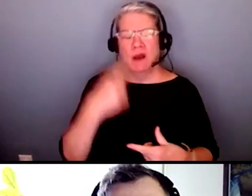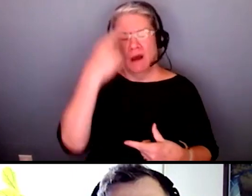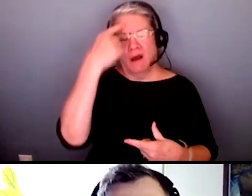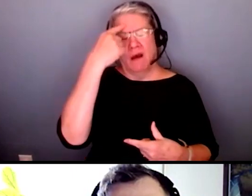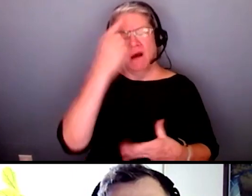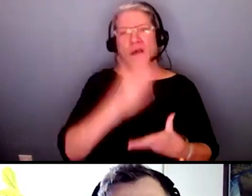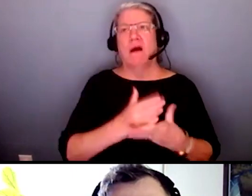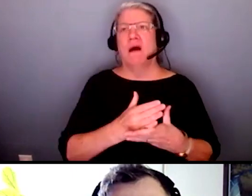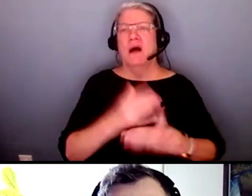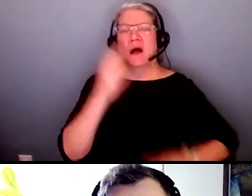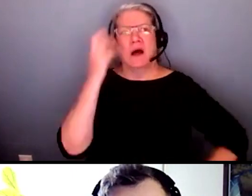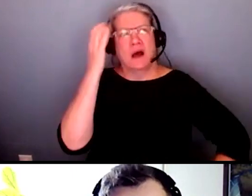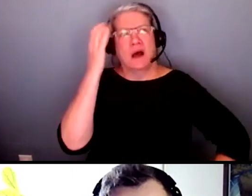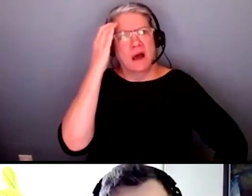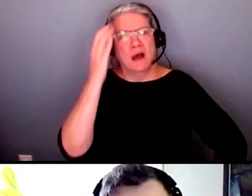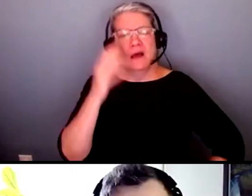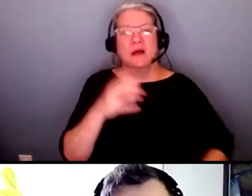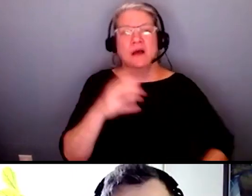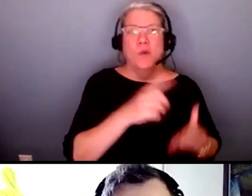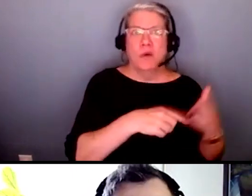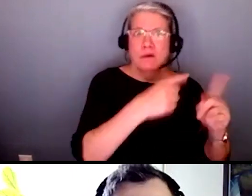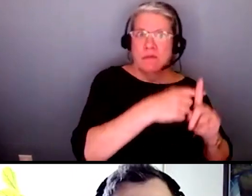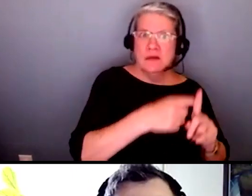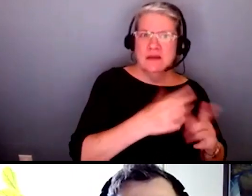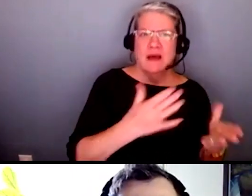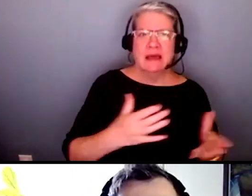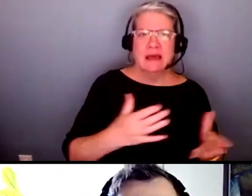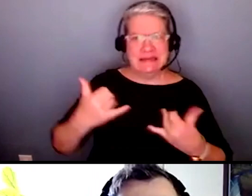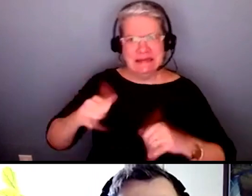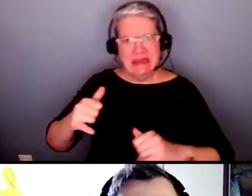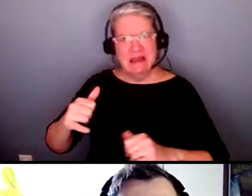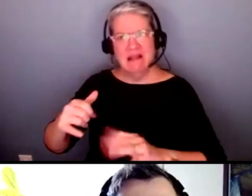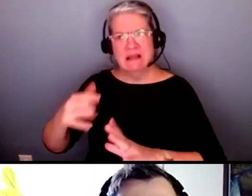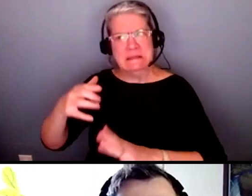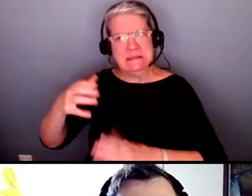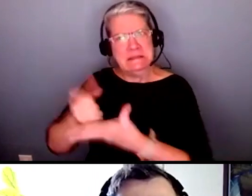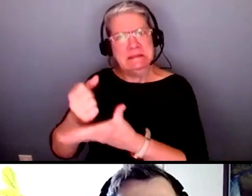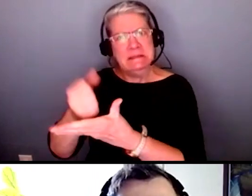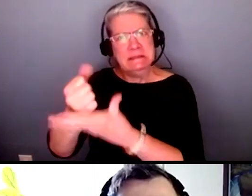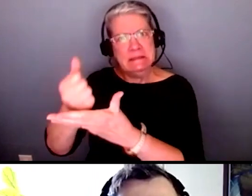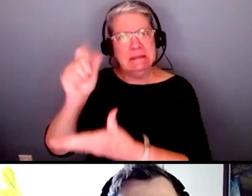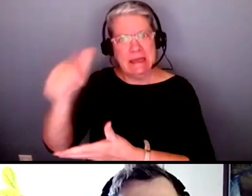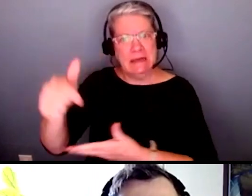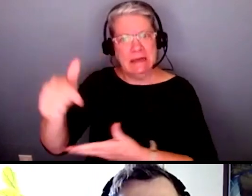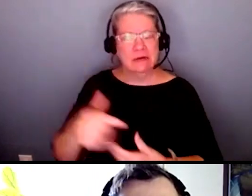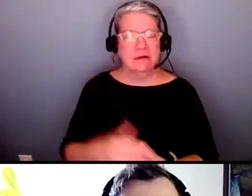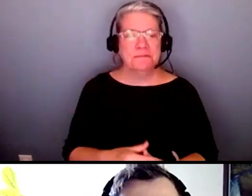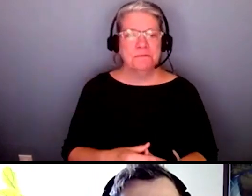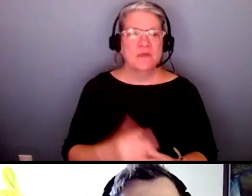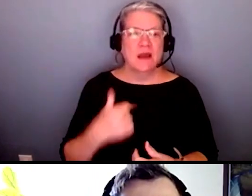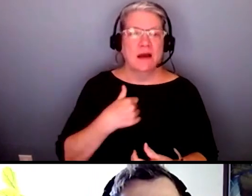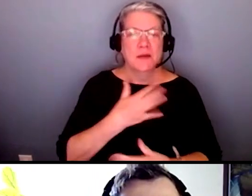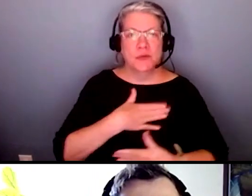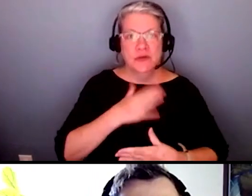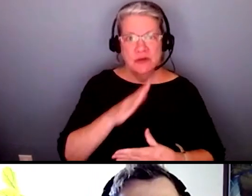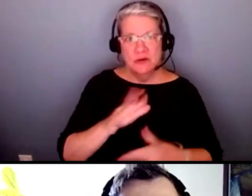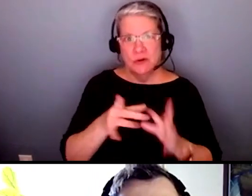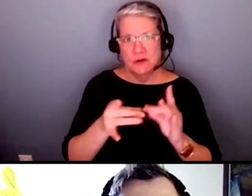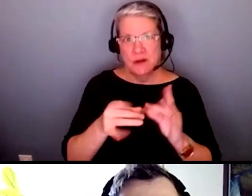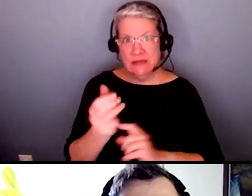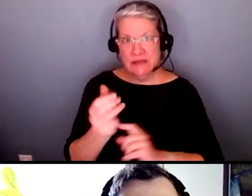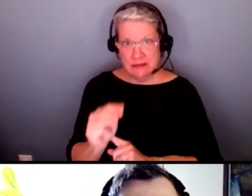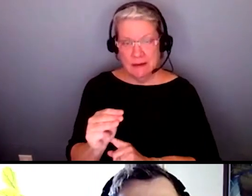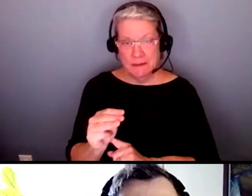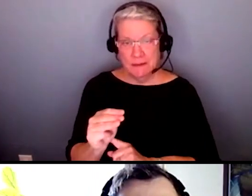on what we've done well and yet the many opportunities that we still have moving forward i appreciate your comments kim in terms